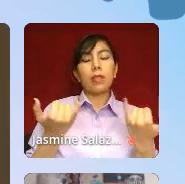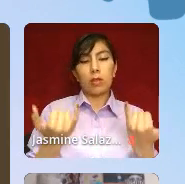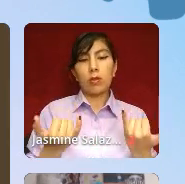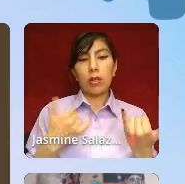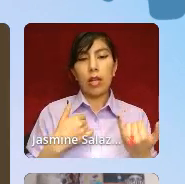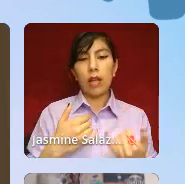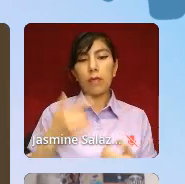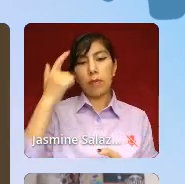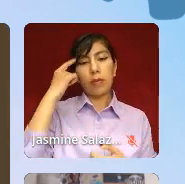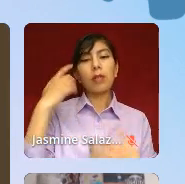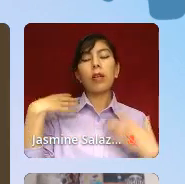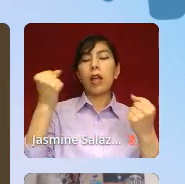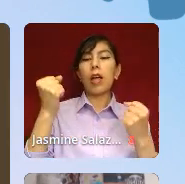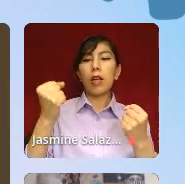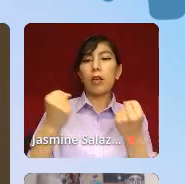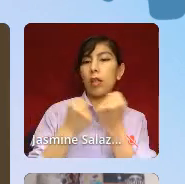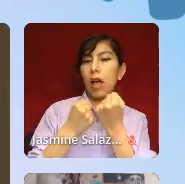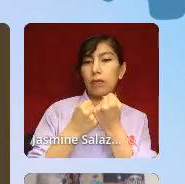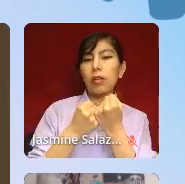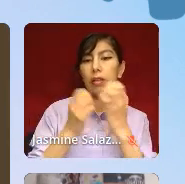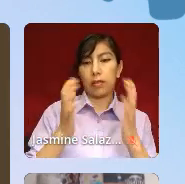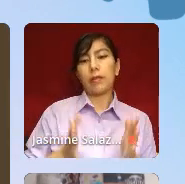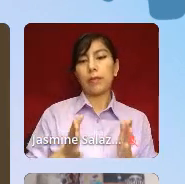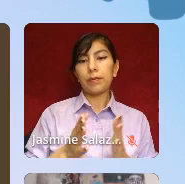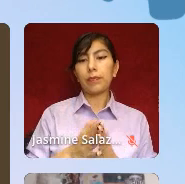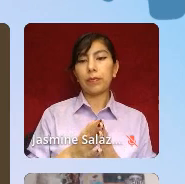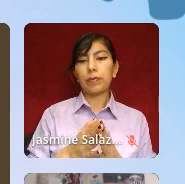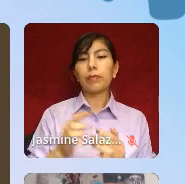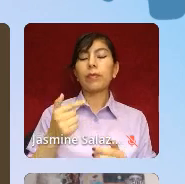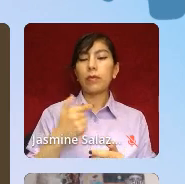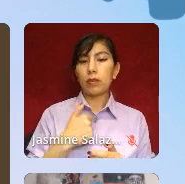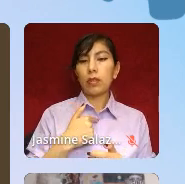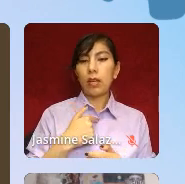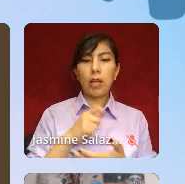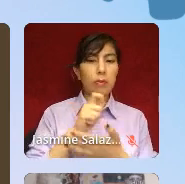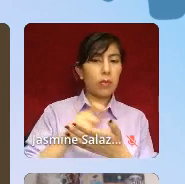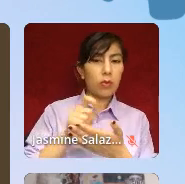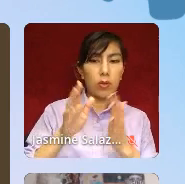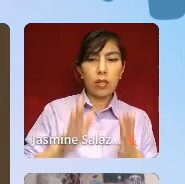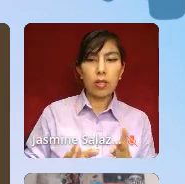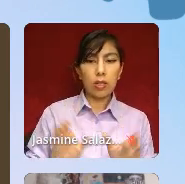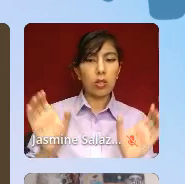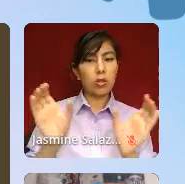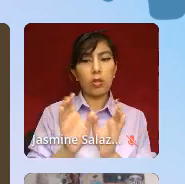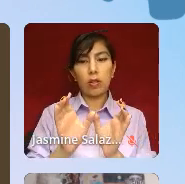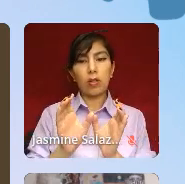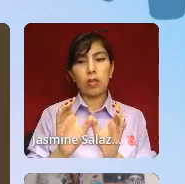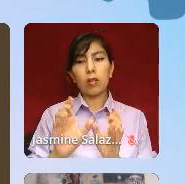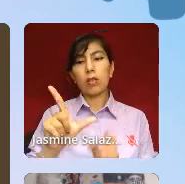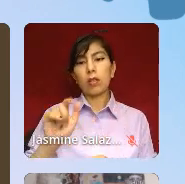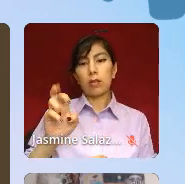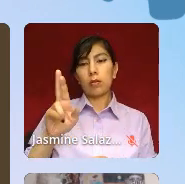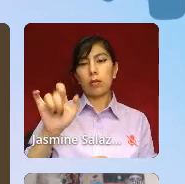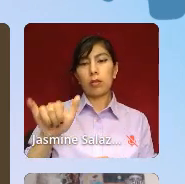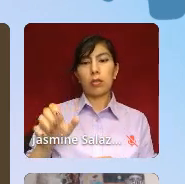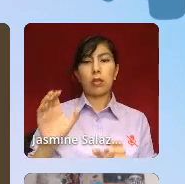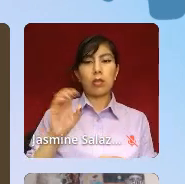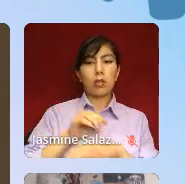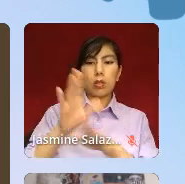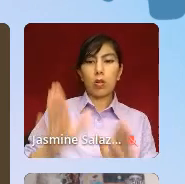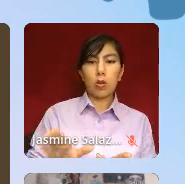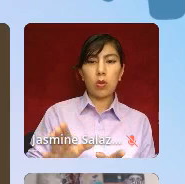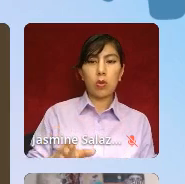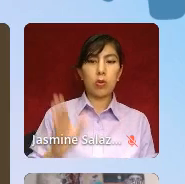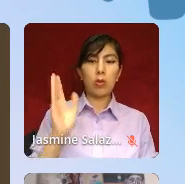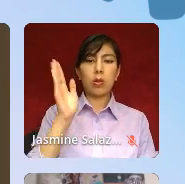health advocate. I am a writer. I'm a certified liberatory coach. I am a public speaker and I'm a consultant.